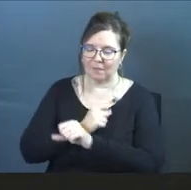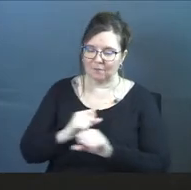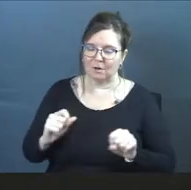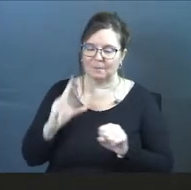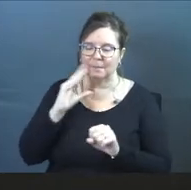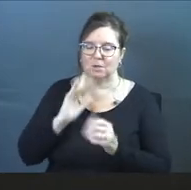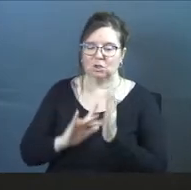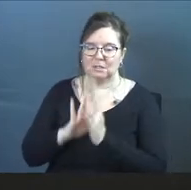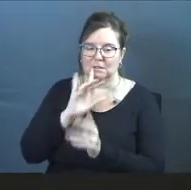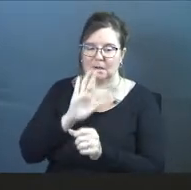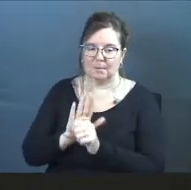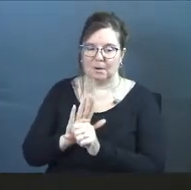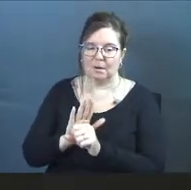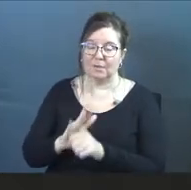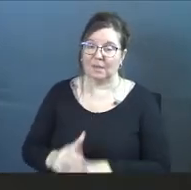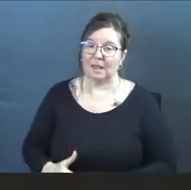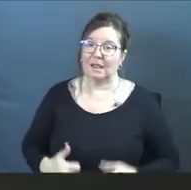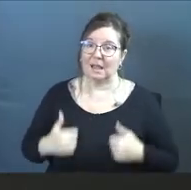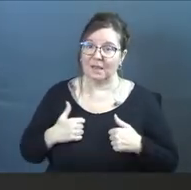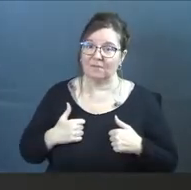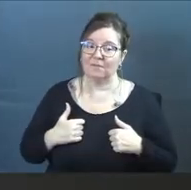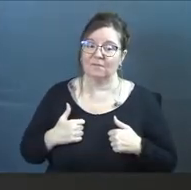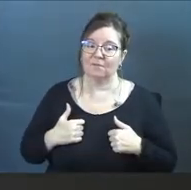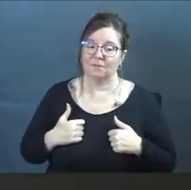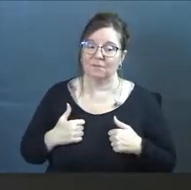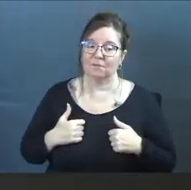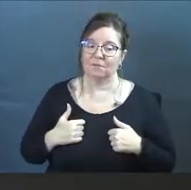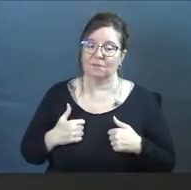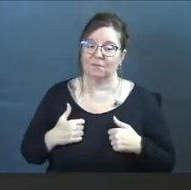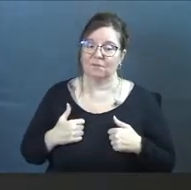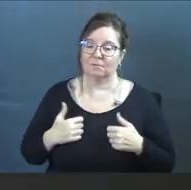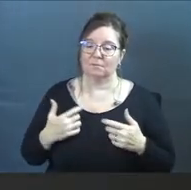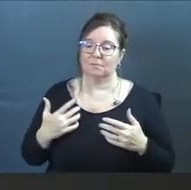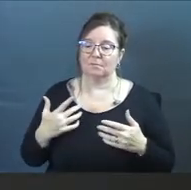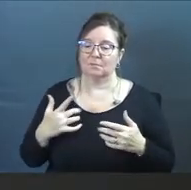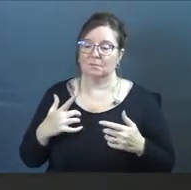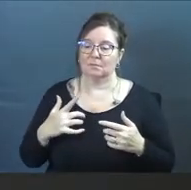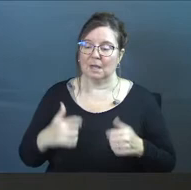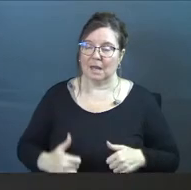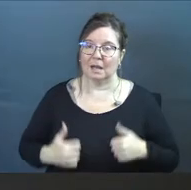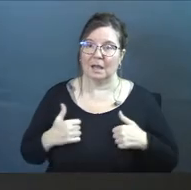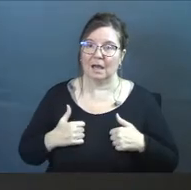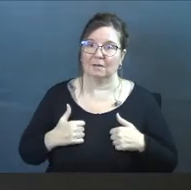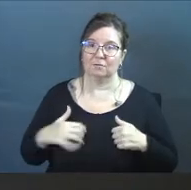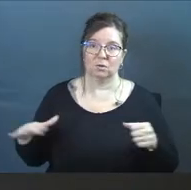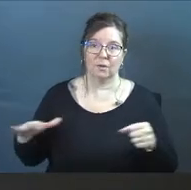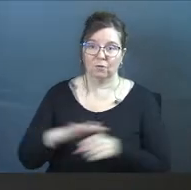what Jesus promised that life and life to the fullest.